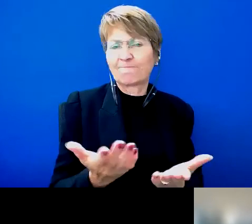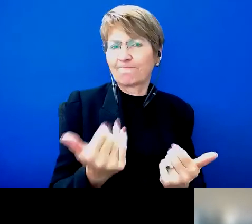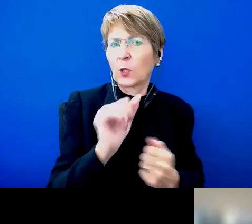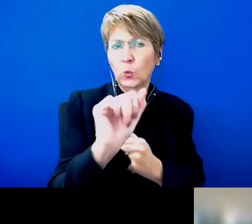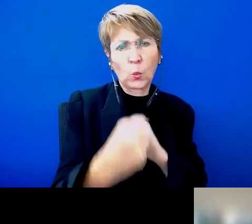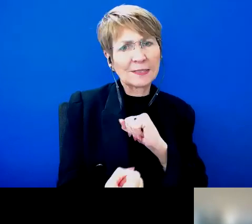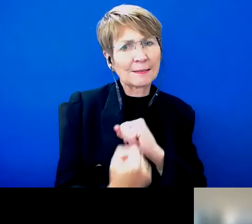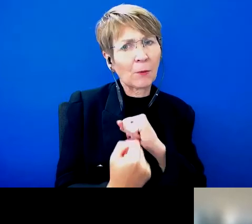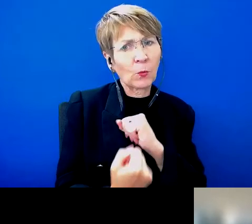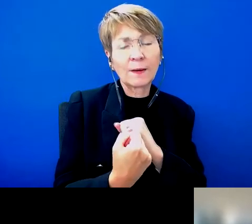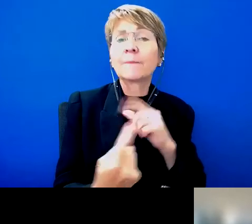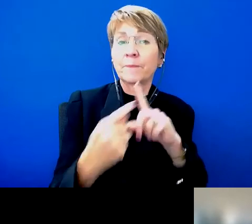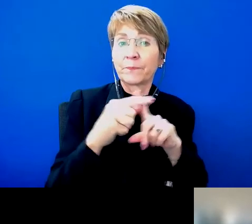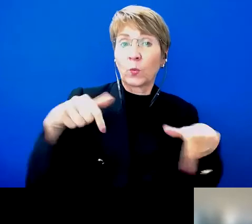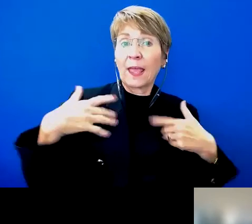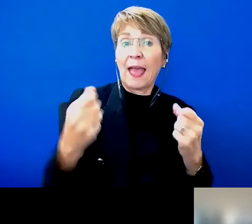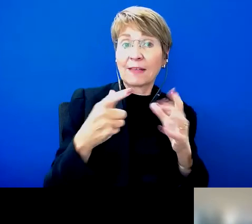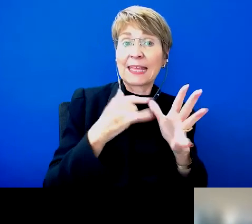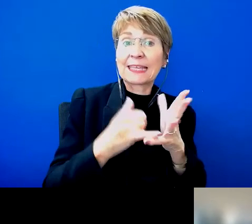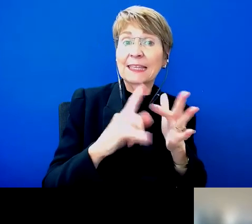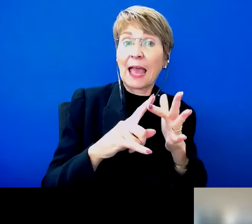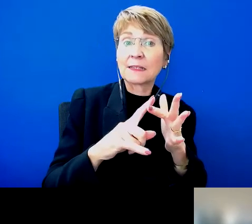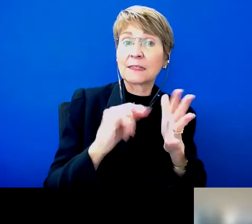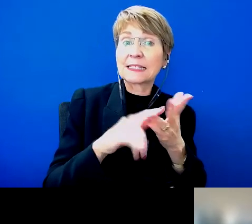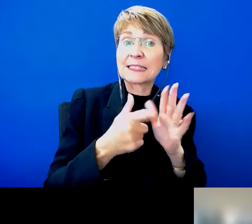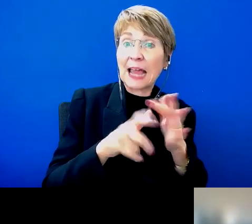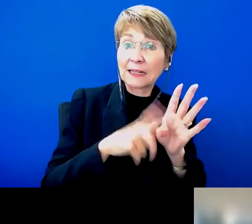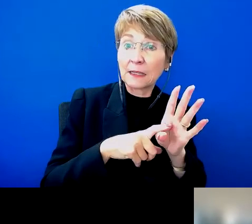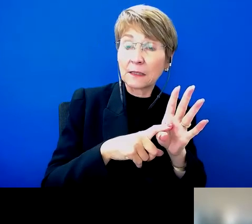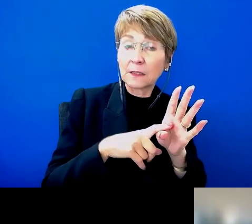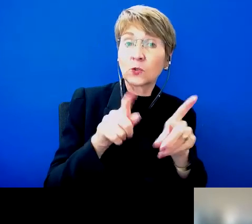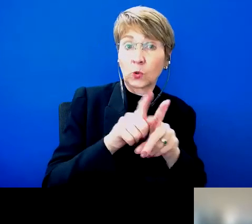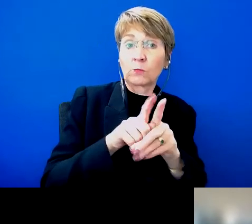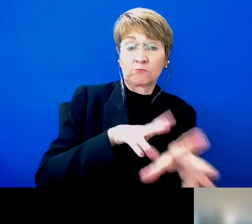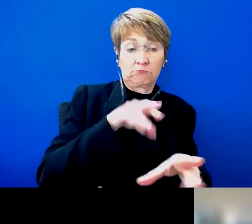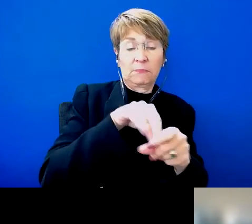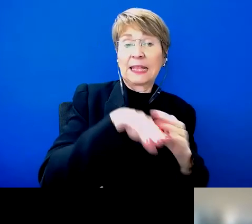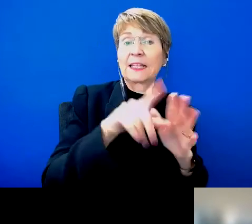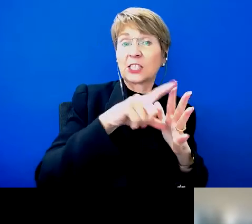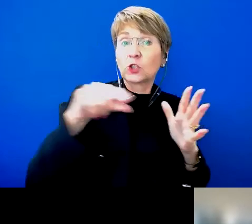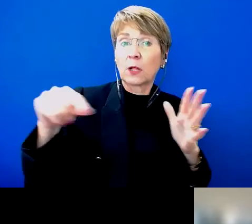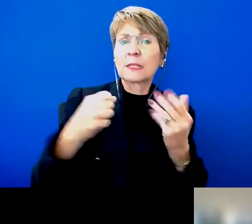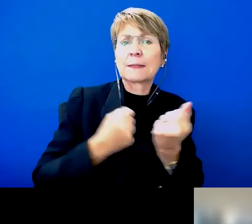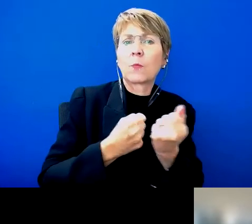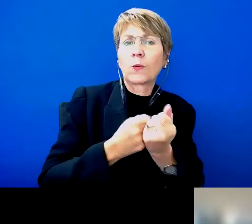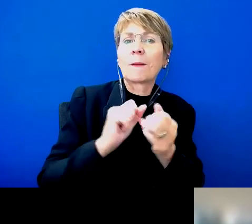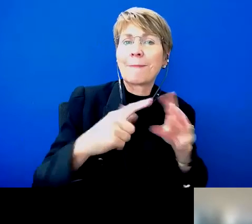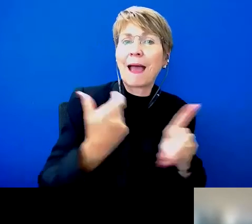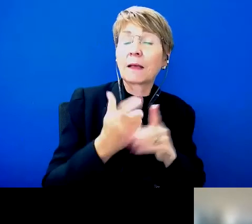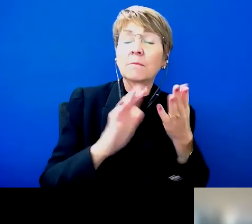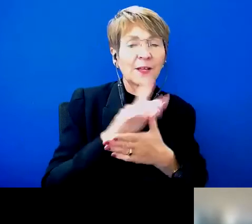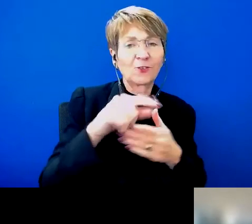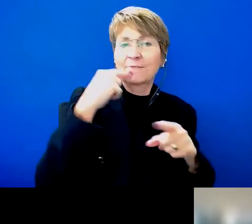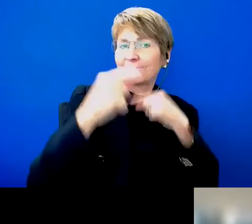also got a case study template, which we'll be including in the digital supporter pack. We'll be emailing out and that will allow people to tell their own